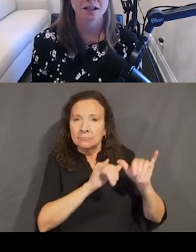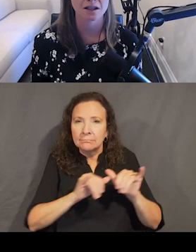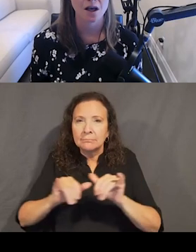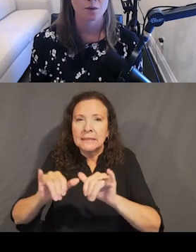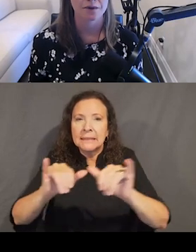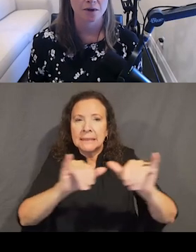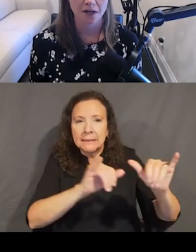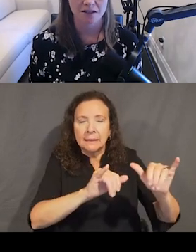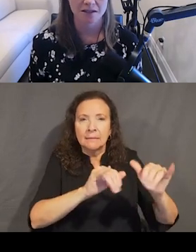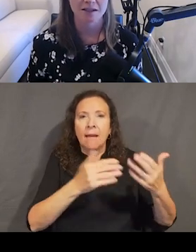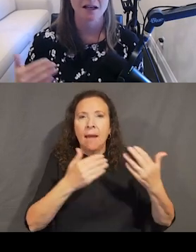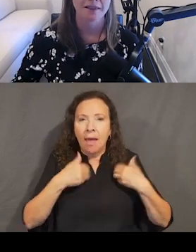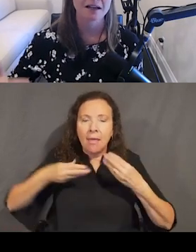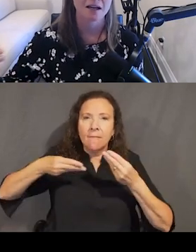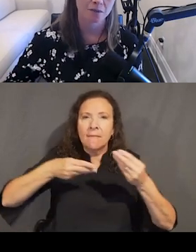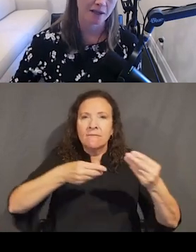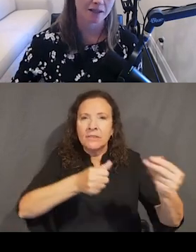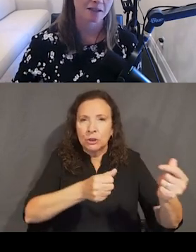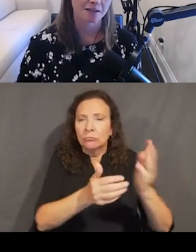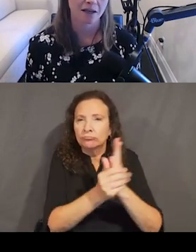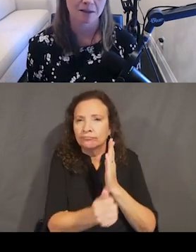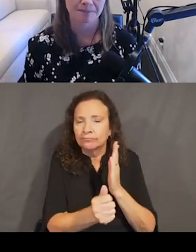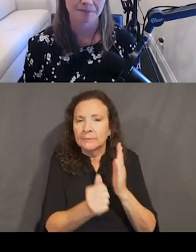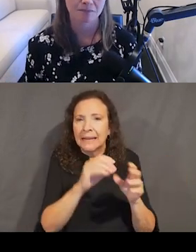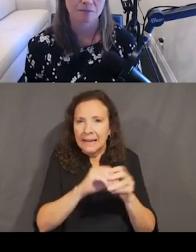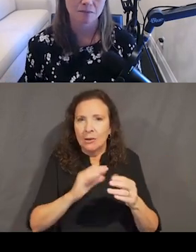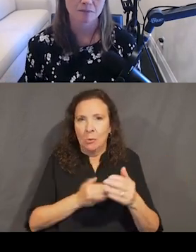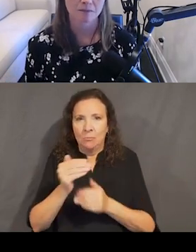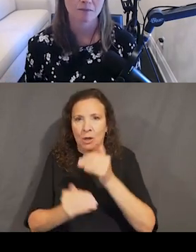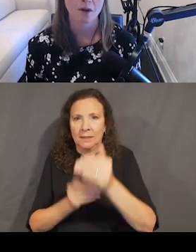efficiency within our processes. That's how we get scale.